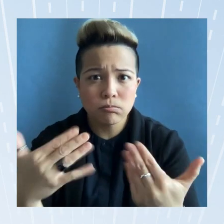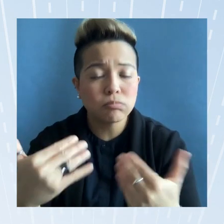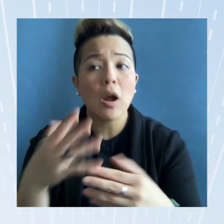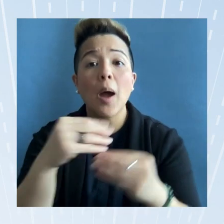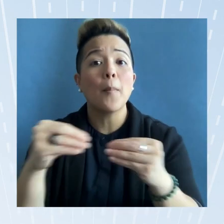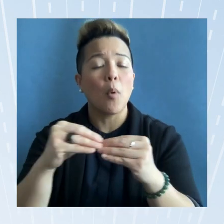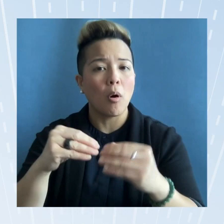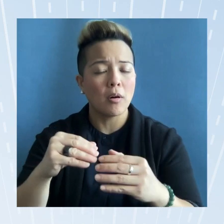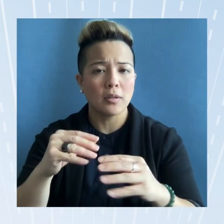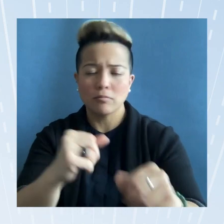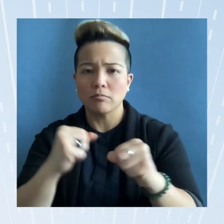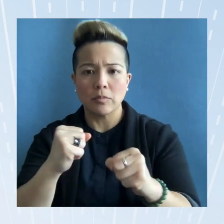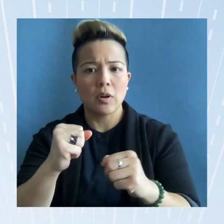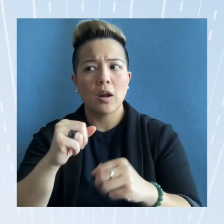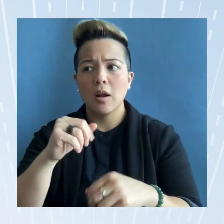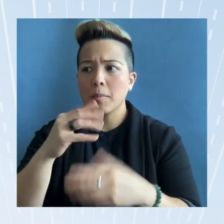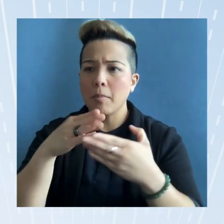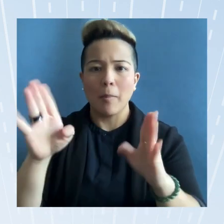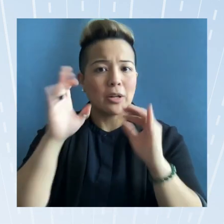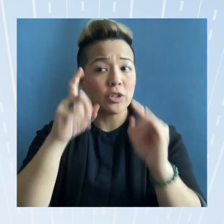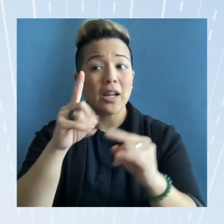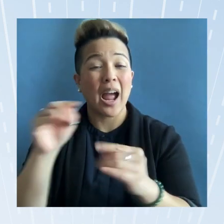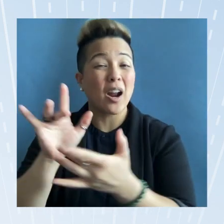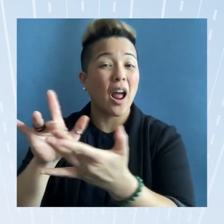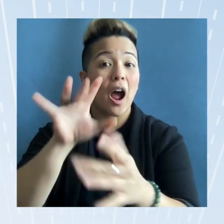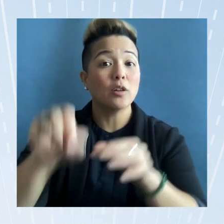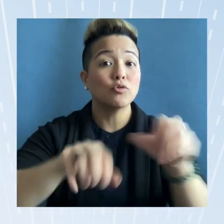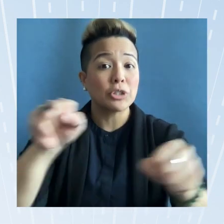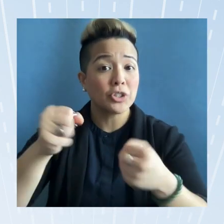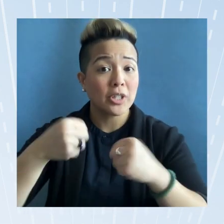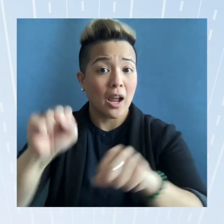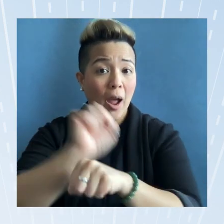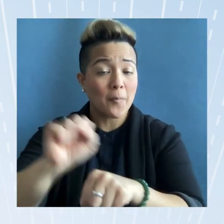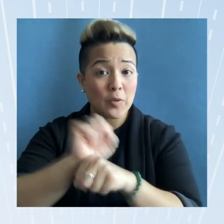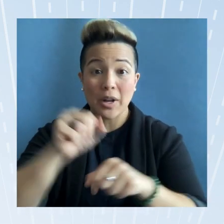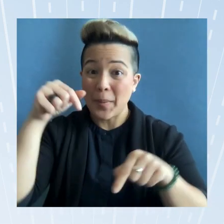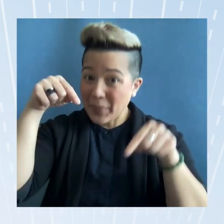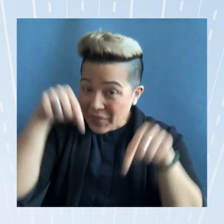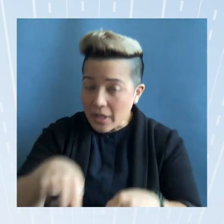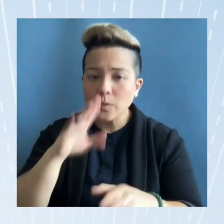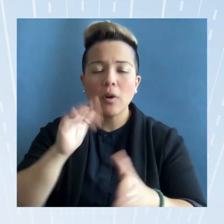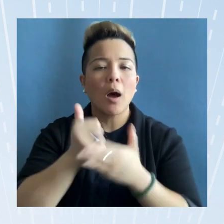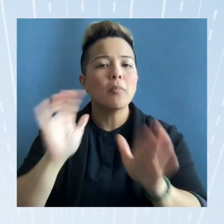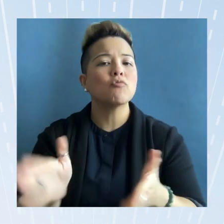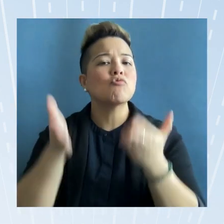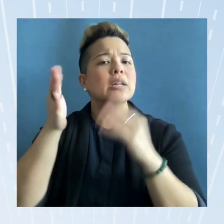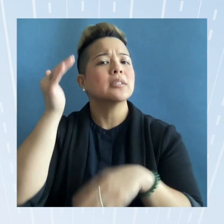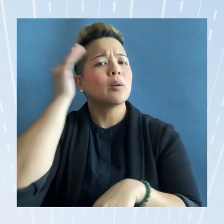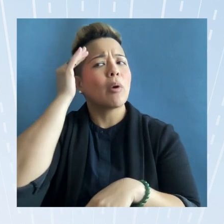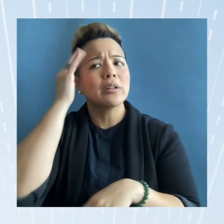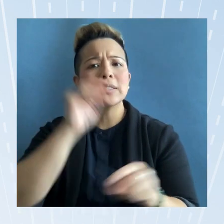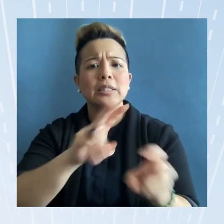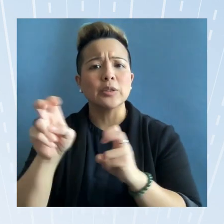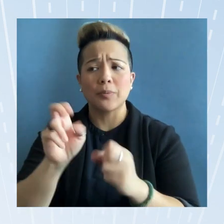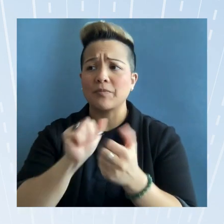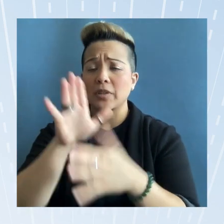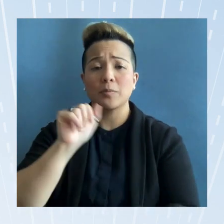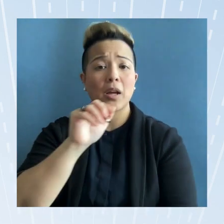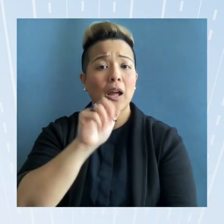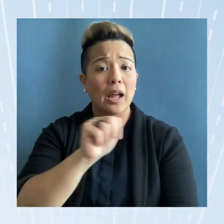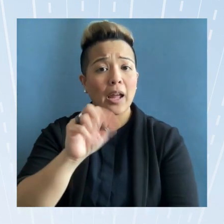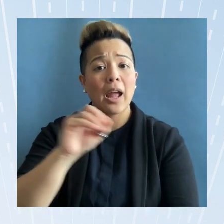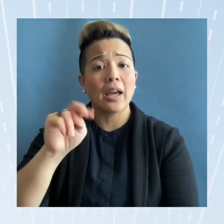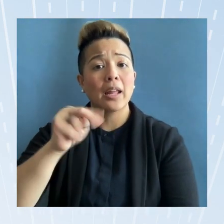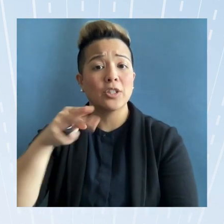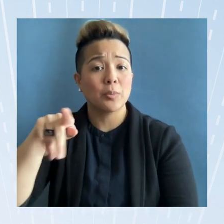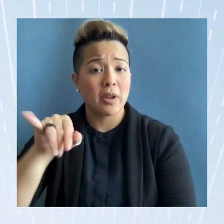education and outreach efforts this in turn will help raise awareness of the issues facing we by AA and NHP eyes